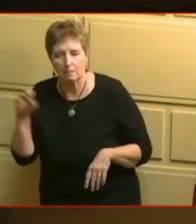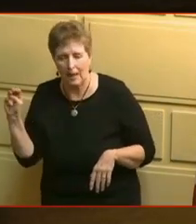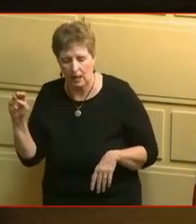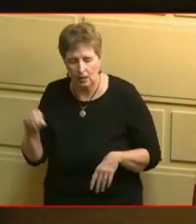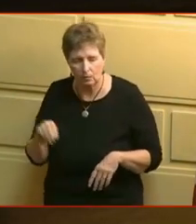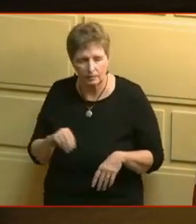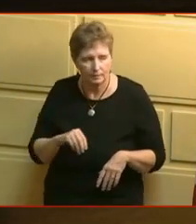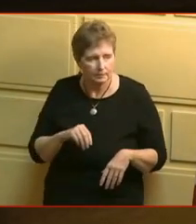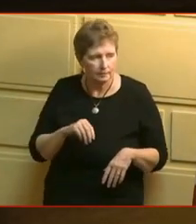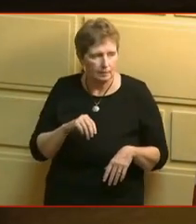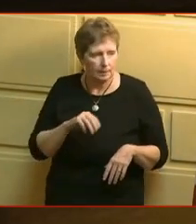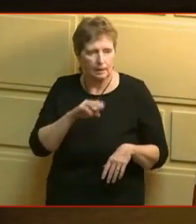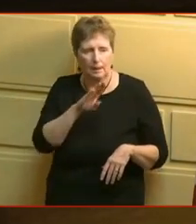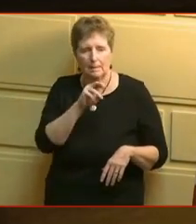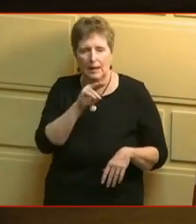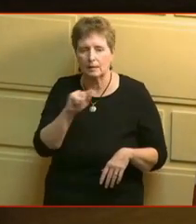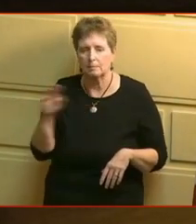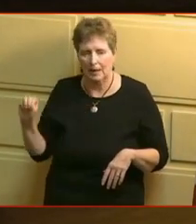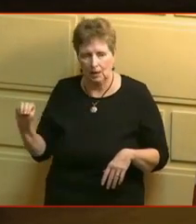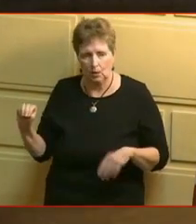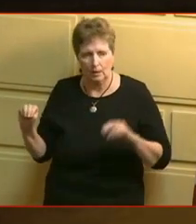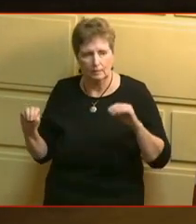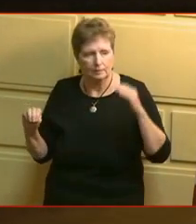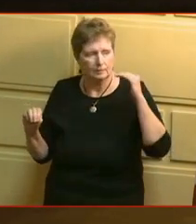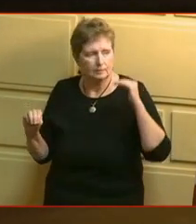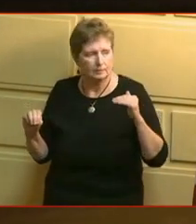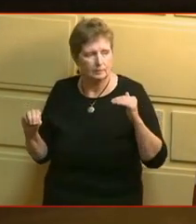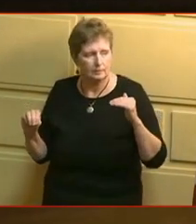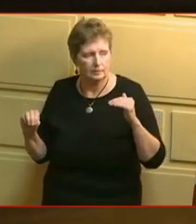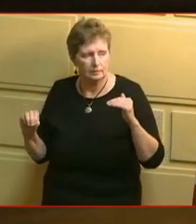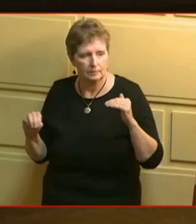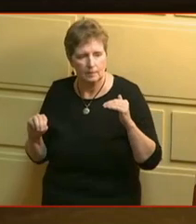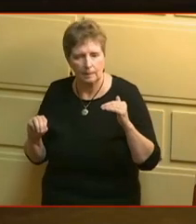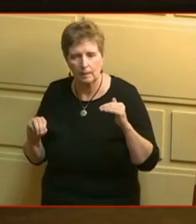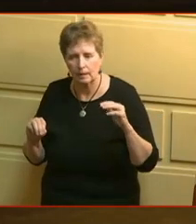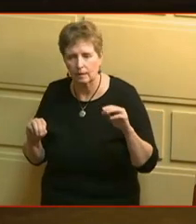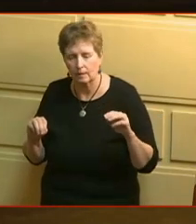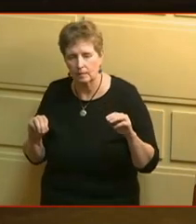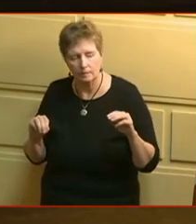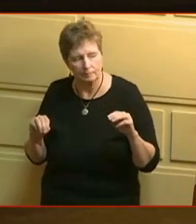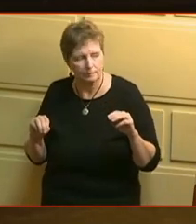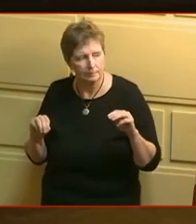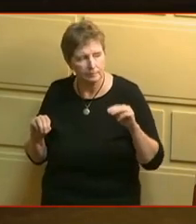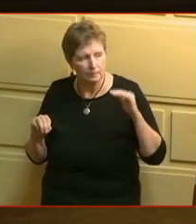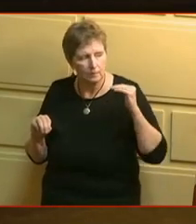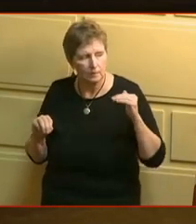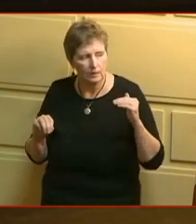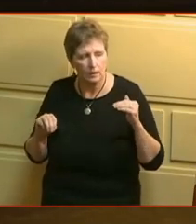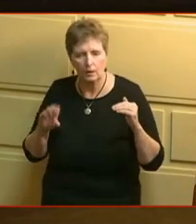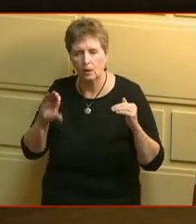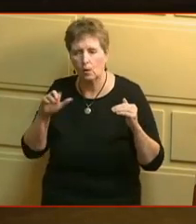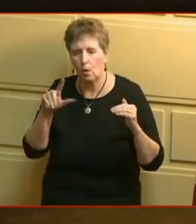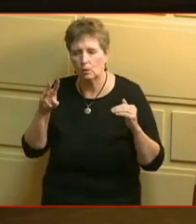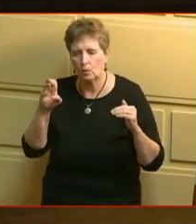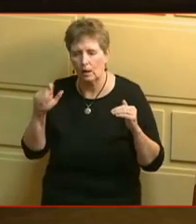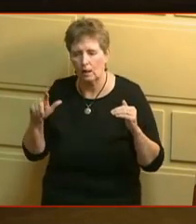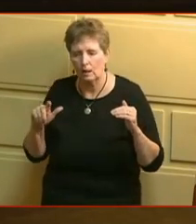Representative Bennett. Representative Blaziewski. Representative Caldwell.